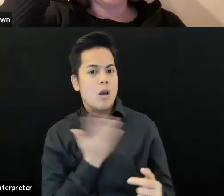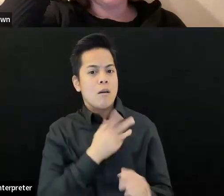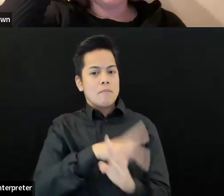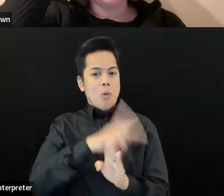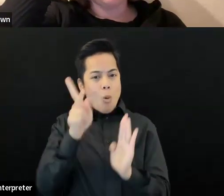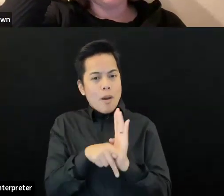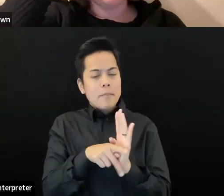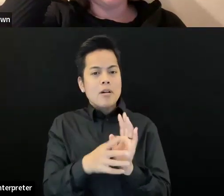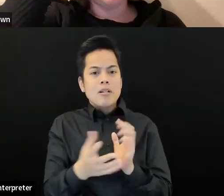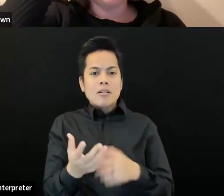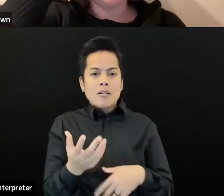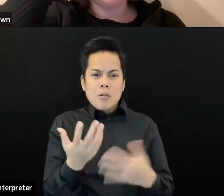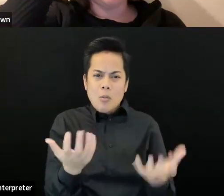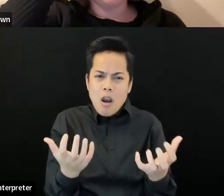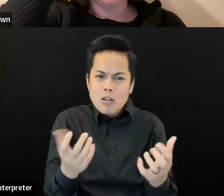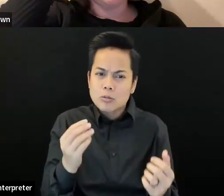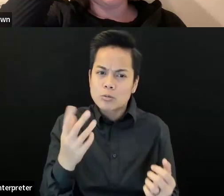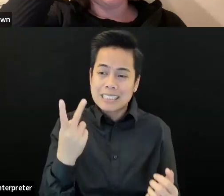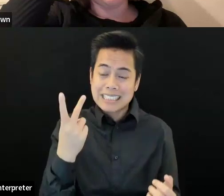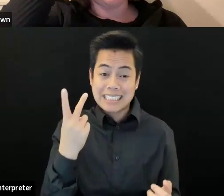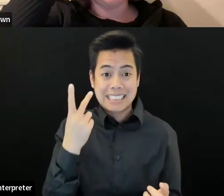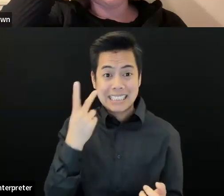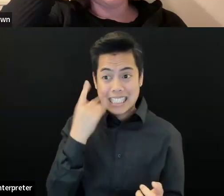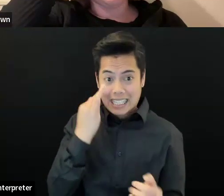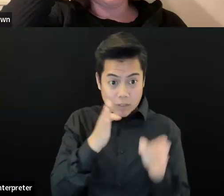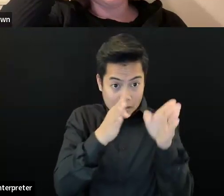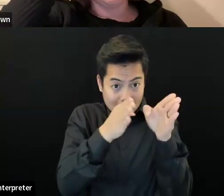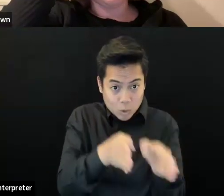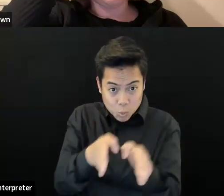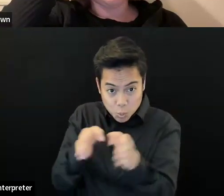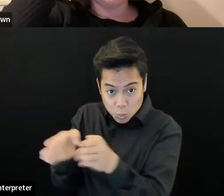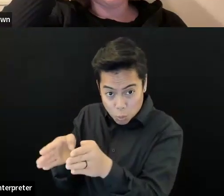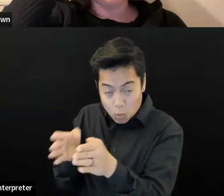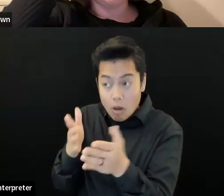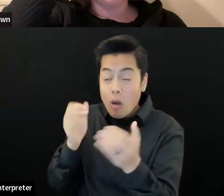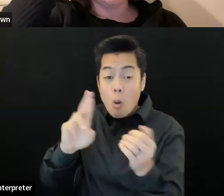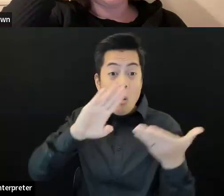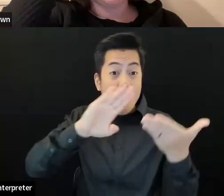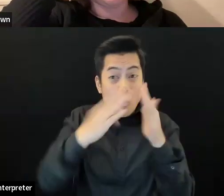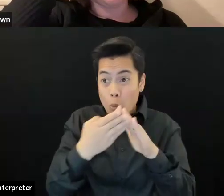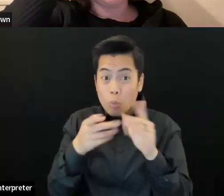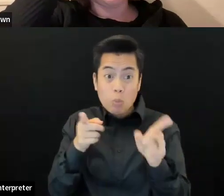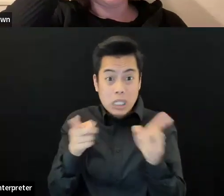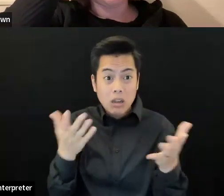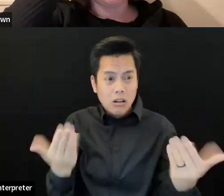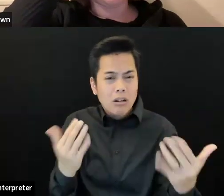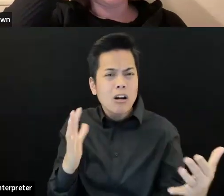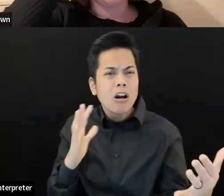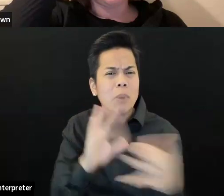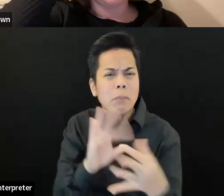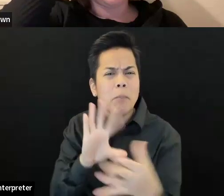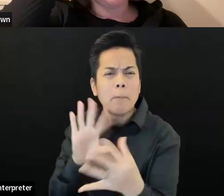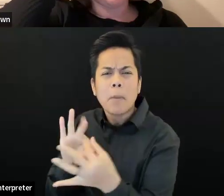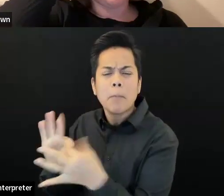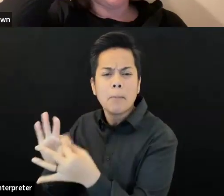matchmaking because, and, and be a resource for other folks that say, you know, oh, my kid's school wants some, uh, to do something for disability